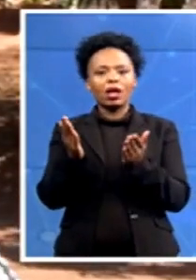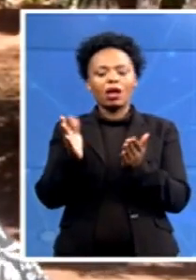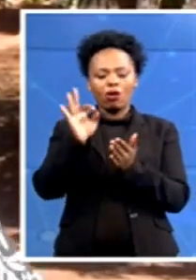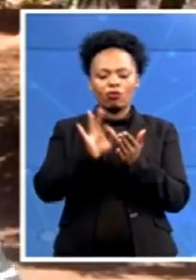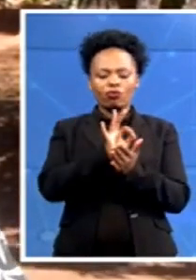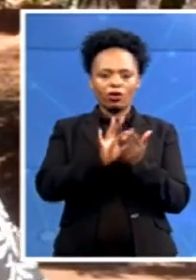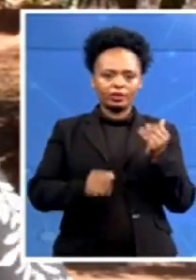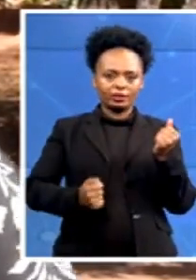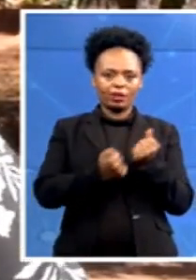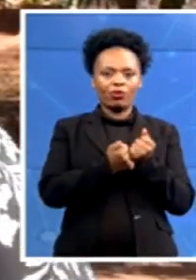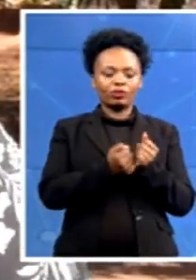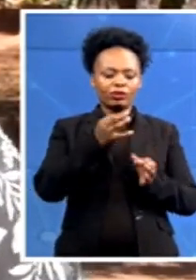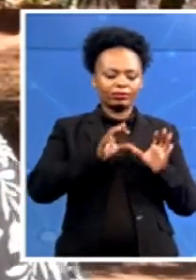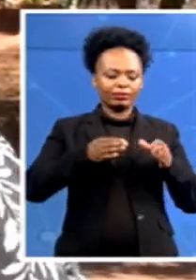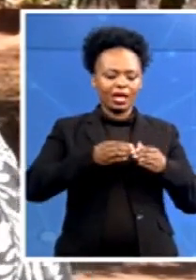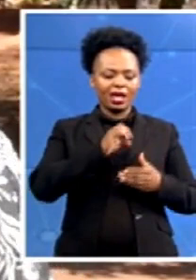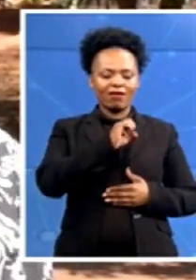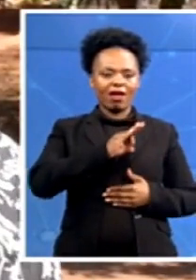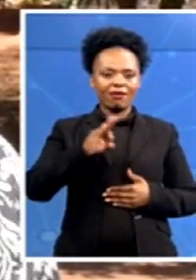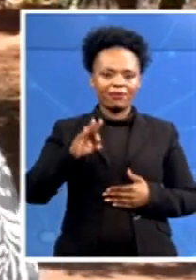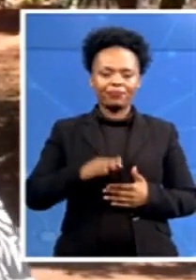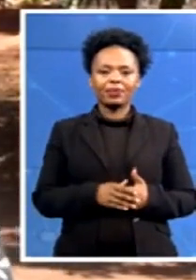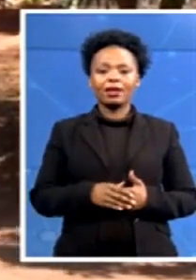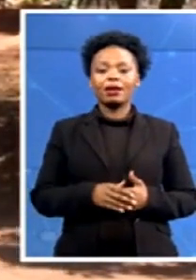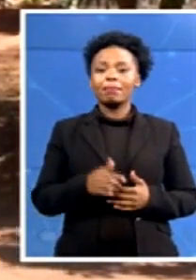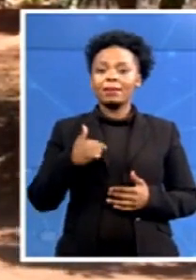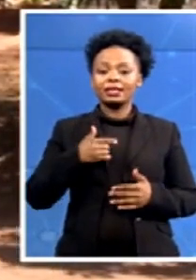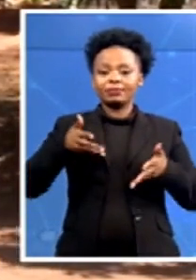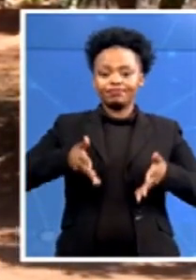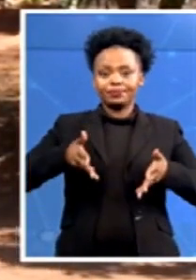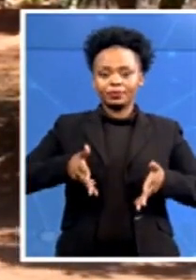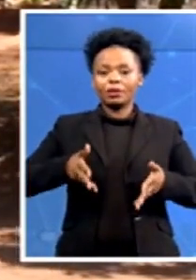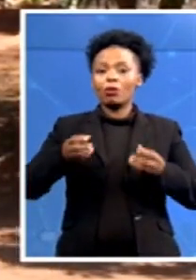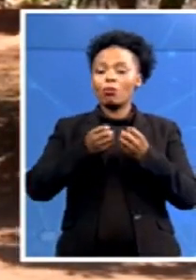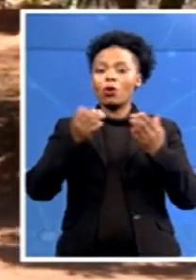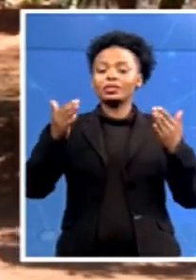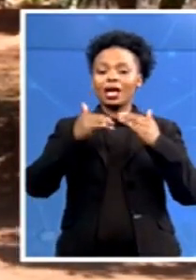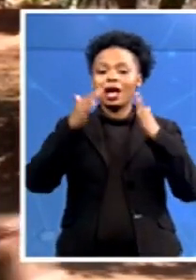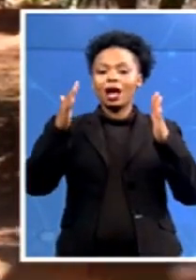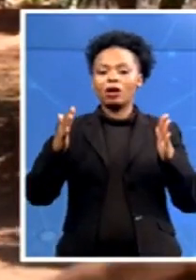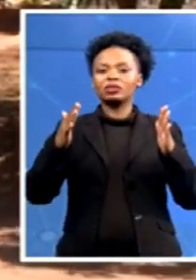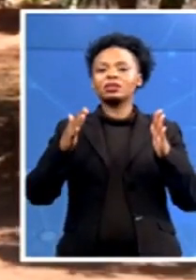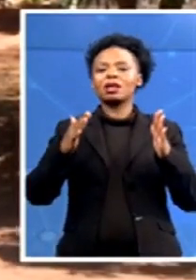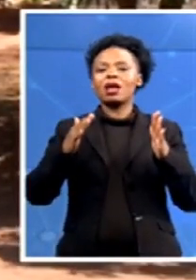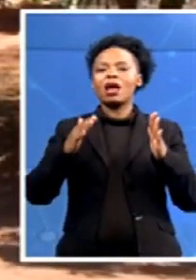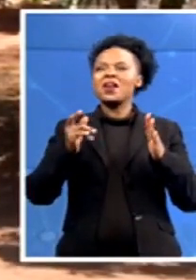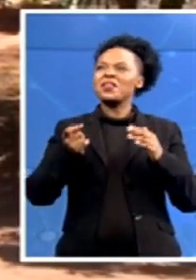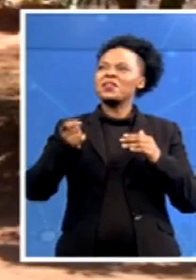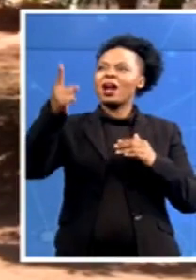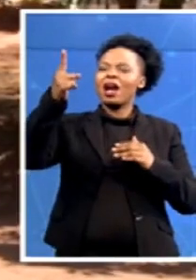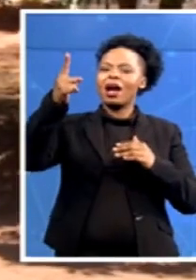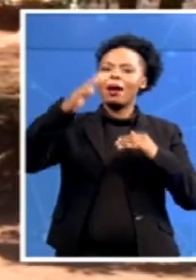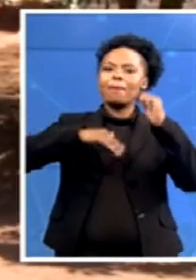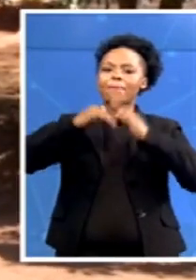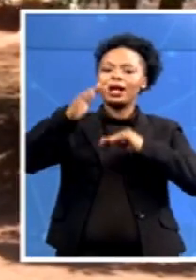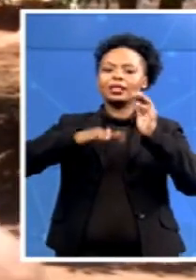settlement where most of the houses are actually going up a mountain where residents say they just don't have access to land